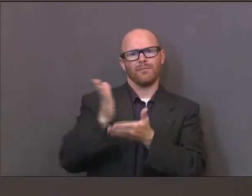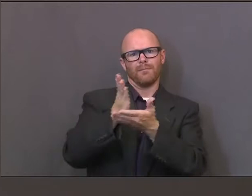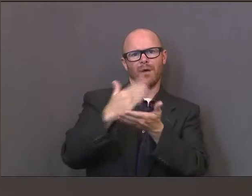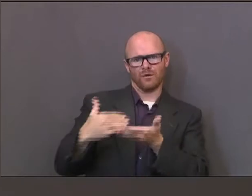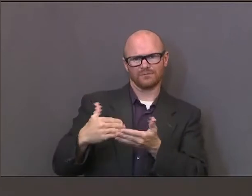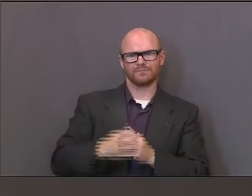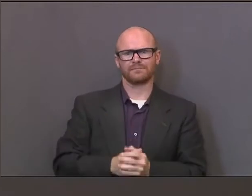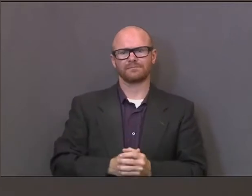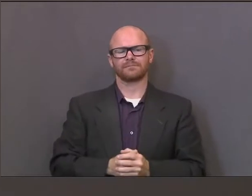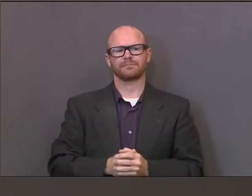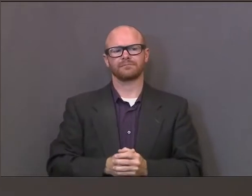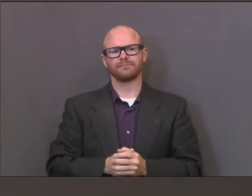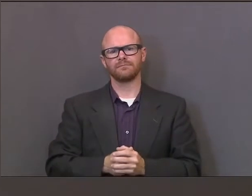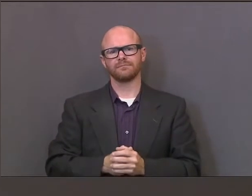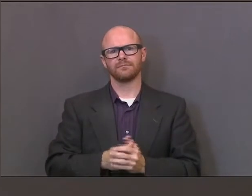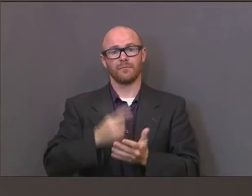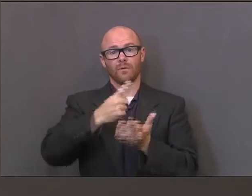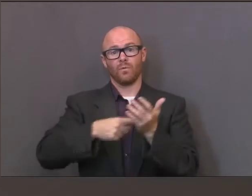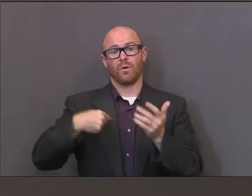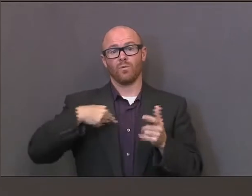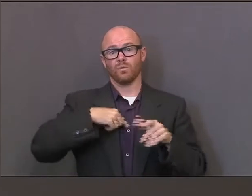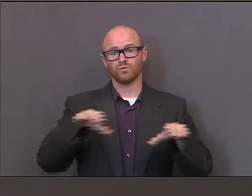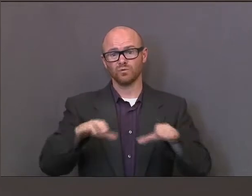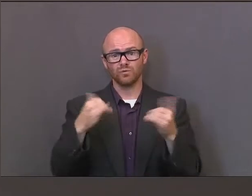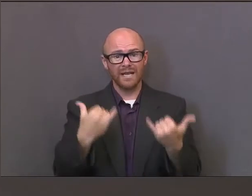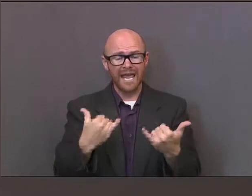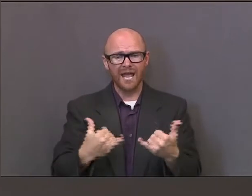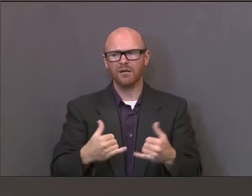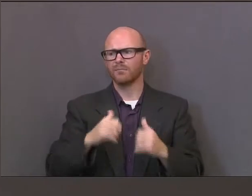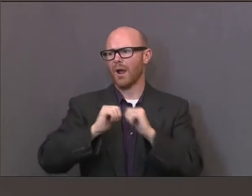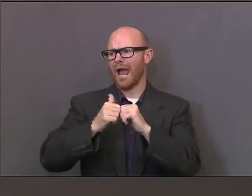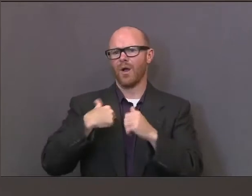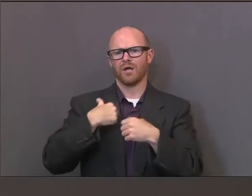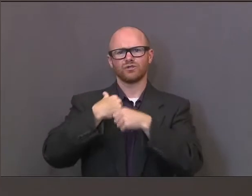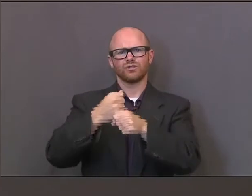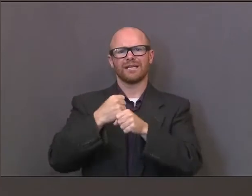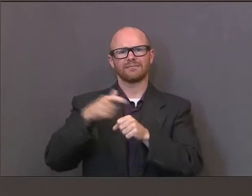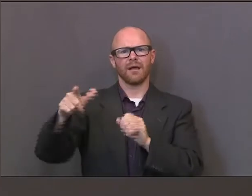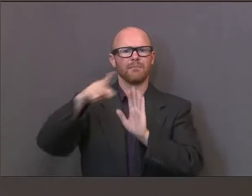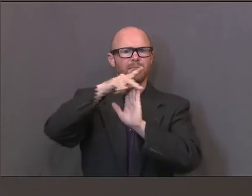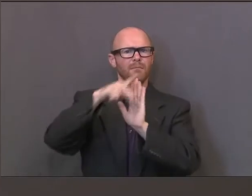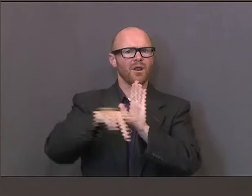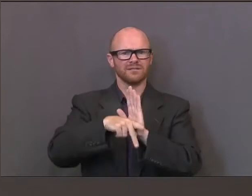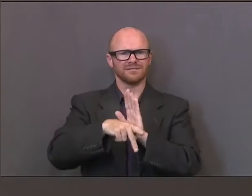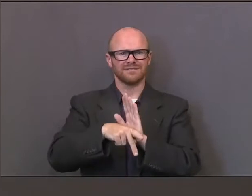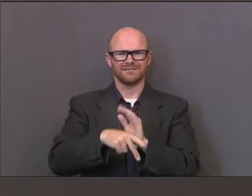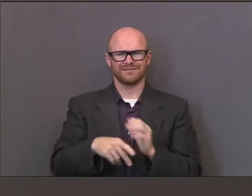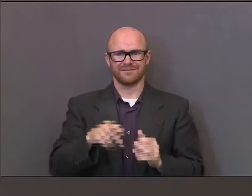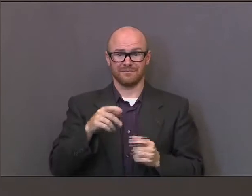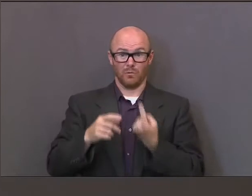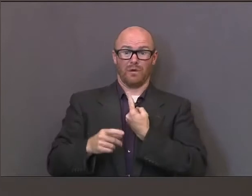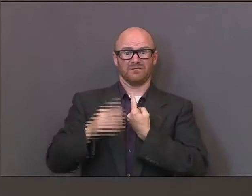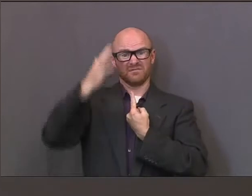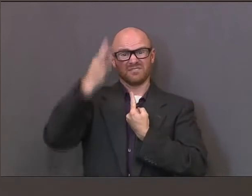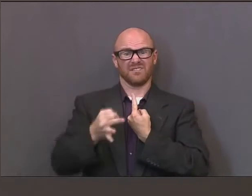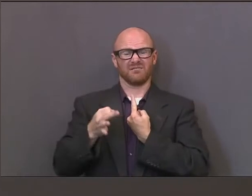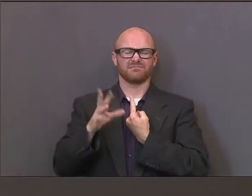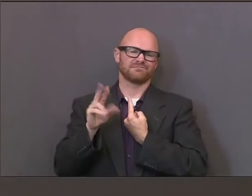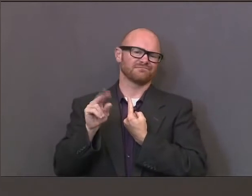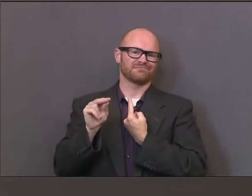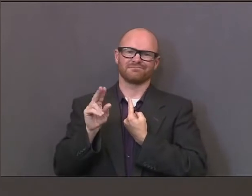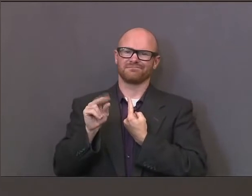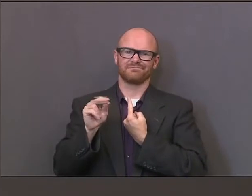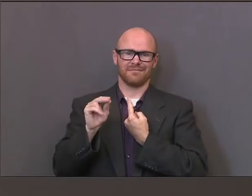By the way, what we're doing and how we create policy is not done in a vacuum. We have a unified command. We have nearly 200 people